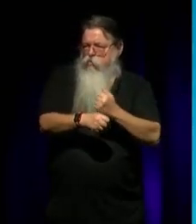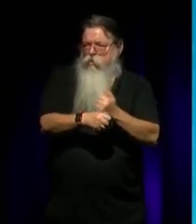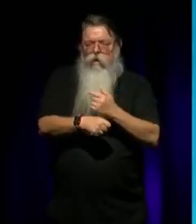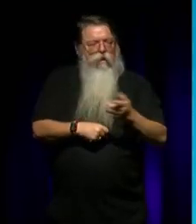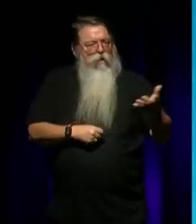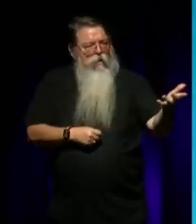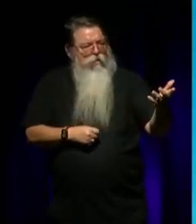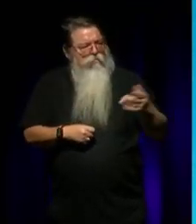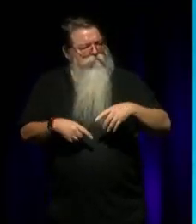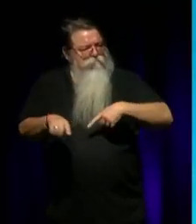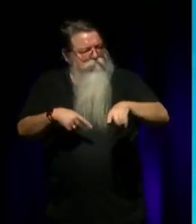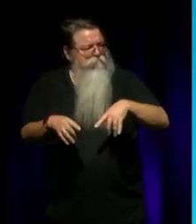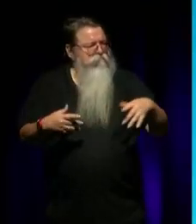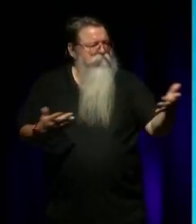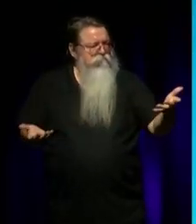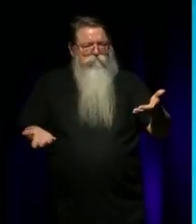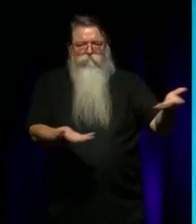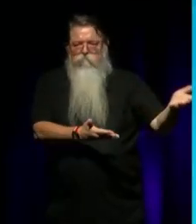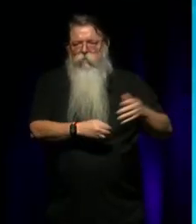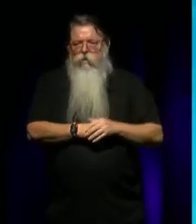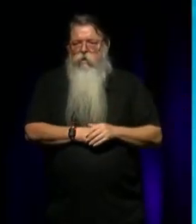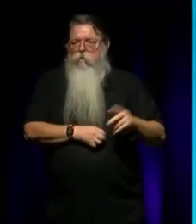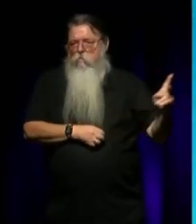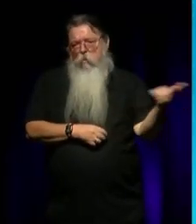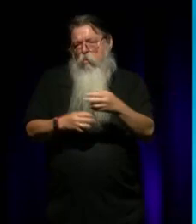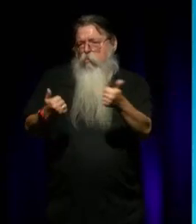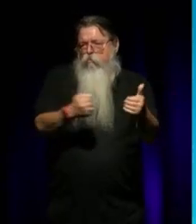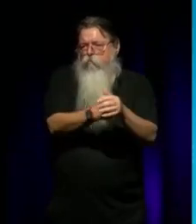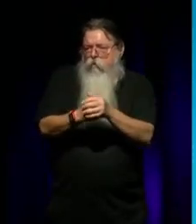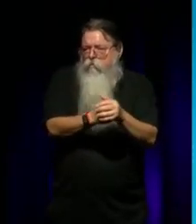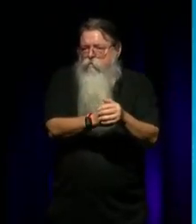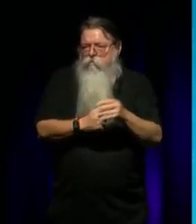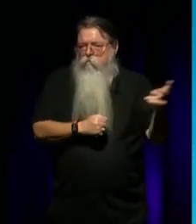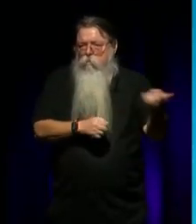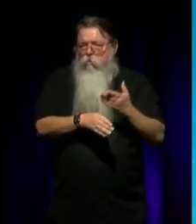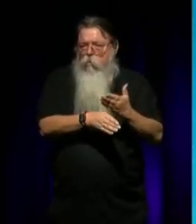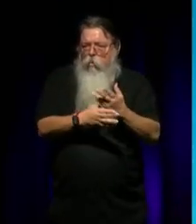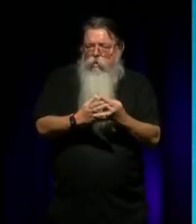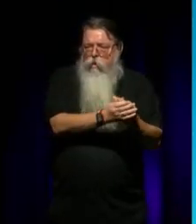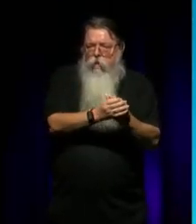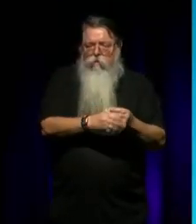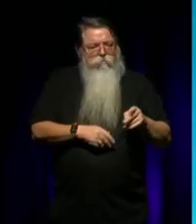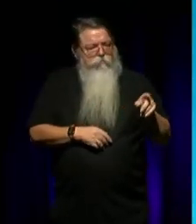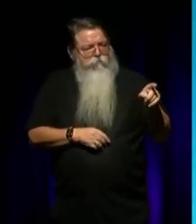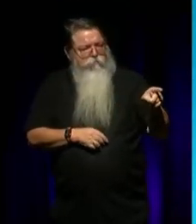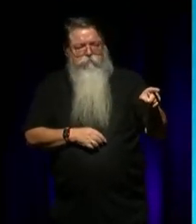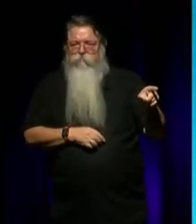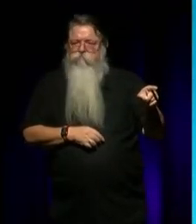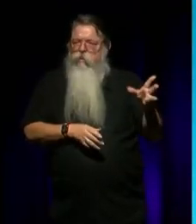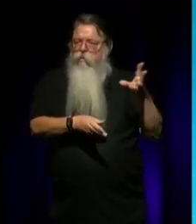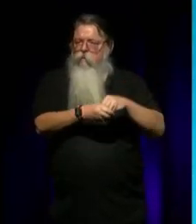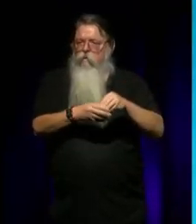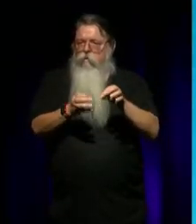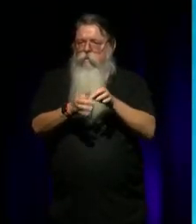are dear friends and have worked closely together at QPAC. For over 20 years Janelle co-presented Bangarra's annual